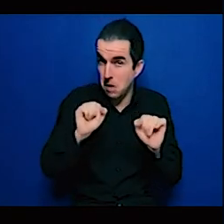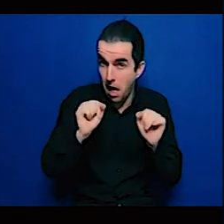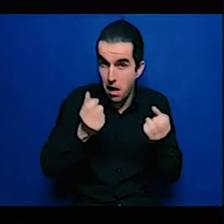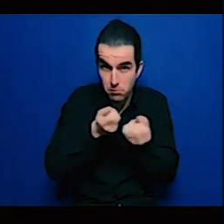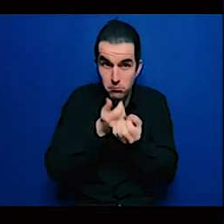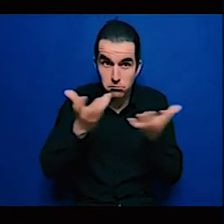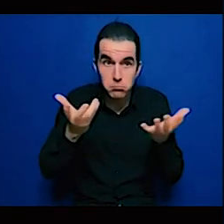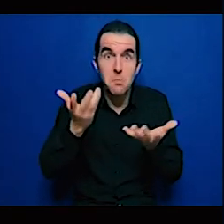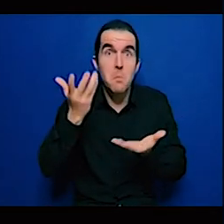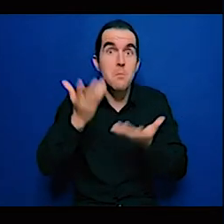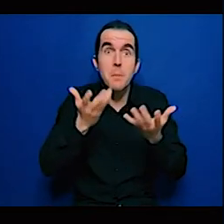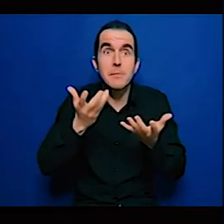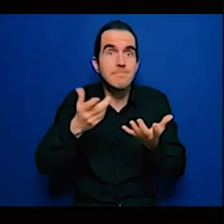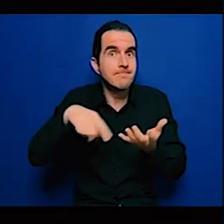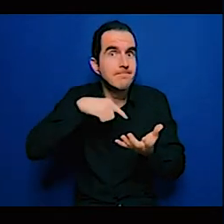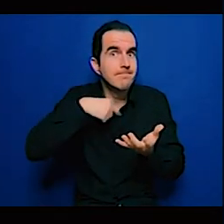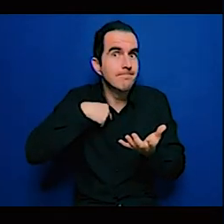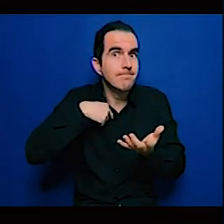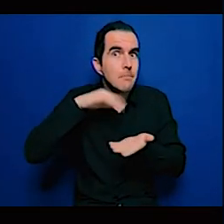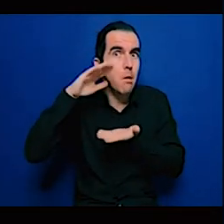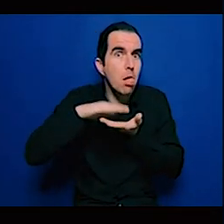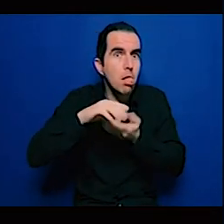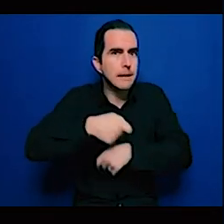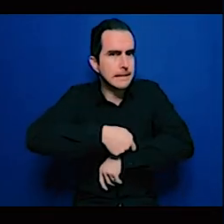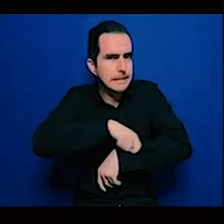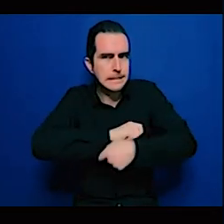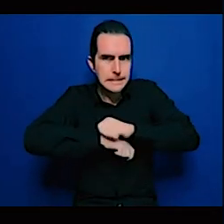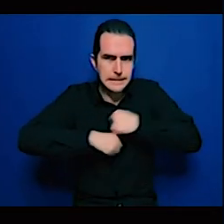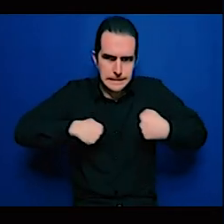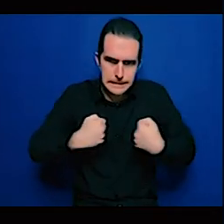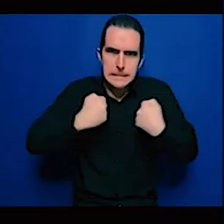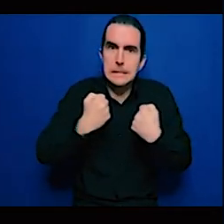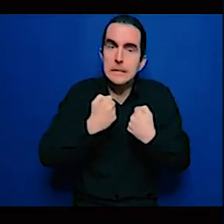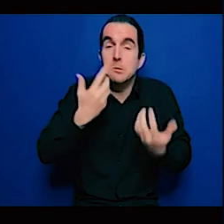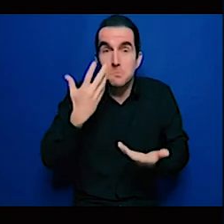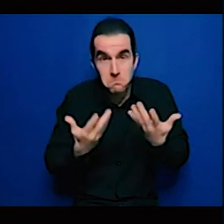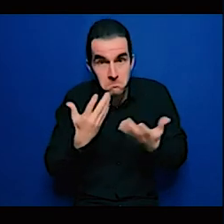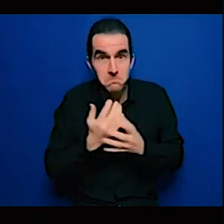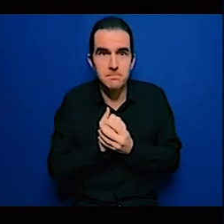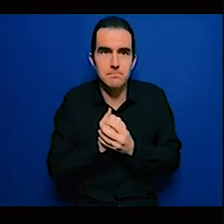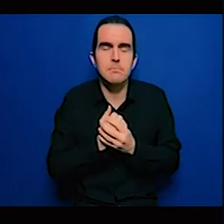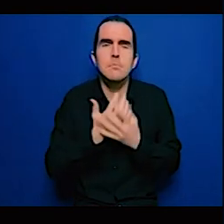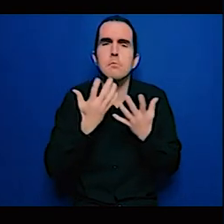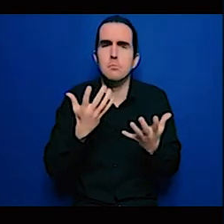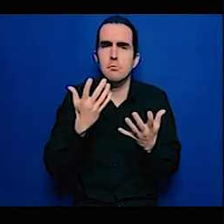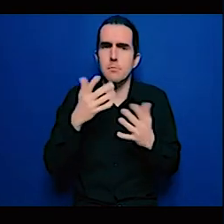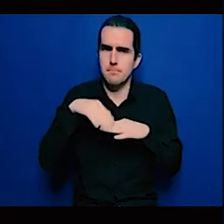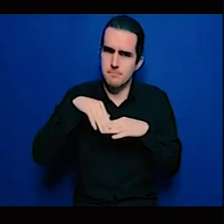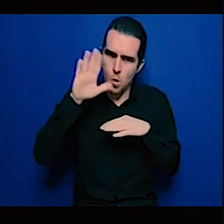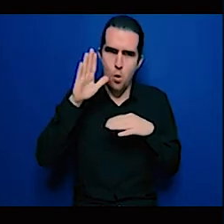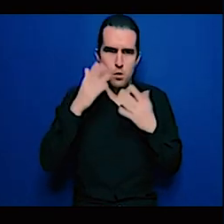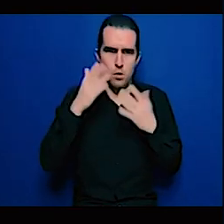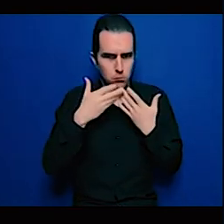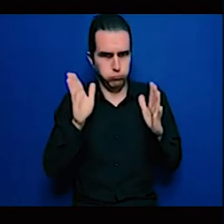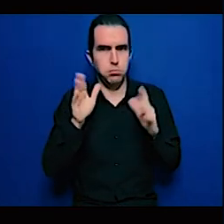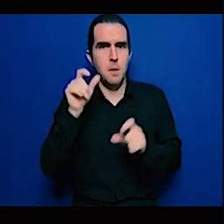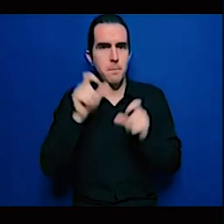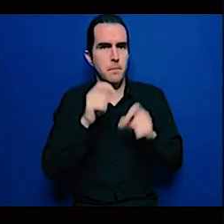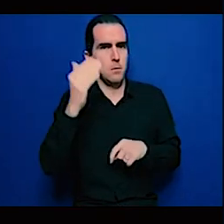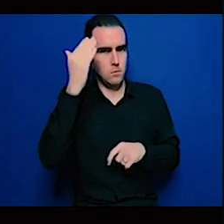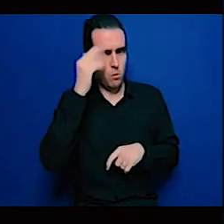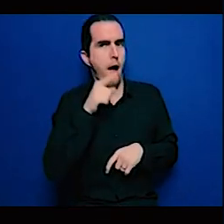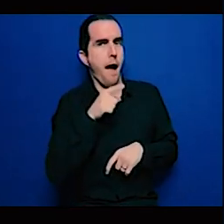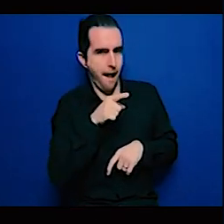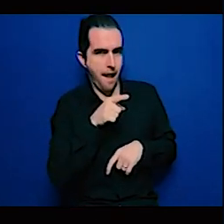Africa's circumstances and I think that's been well said and said many times by you know in